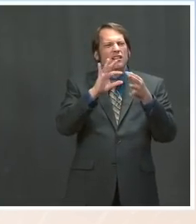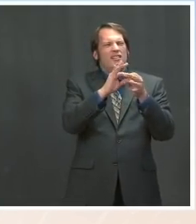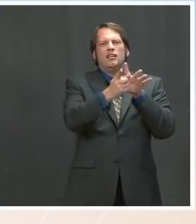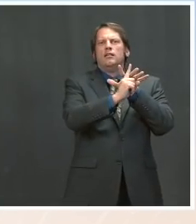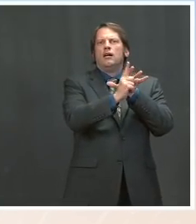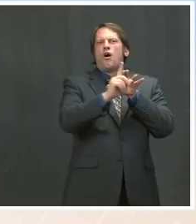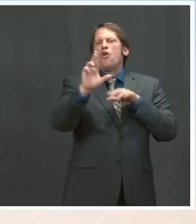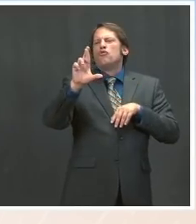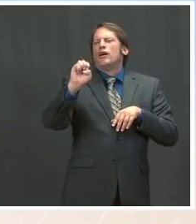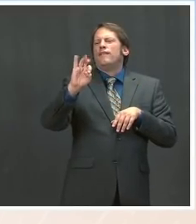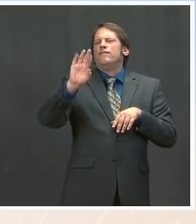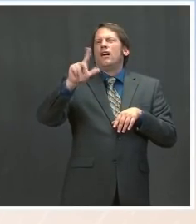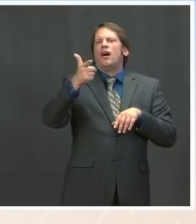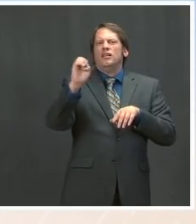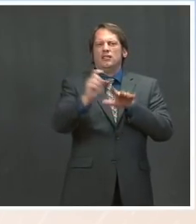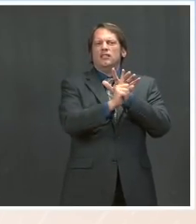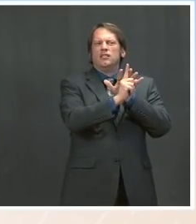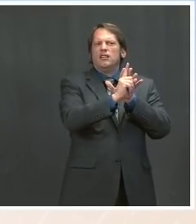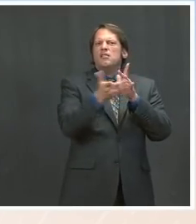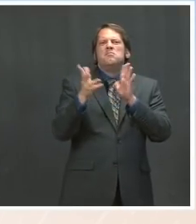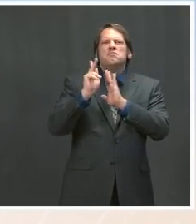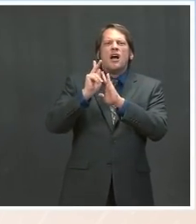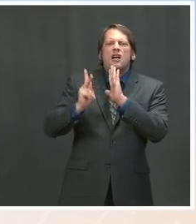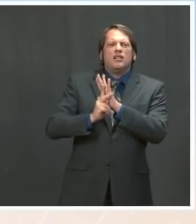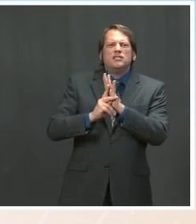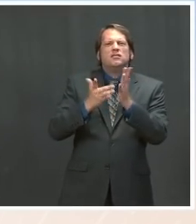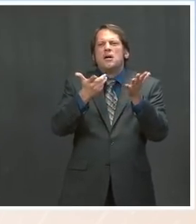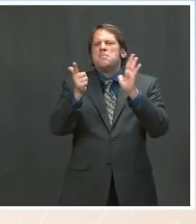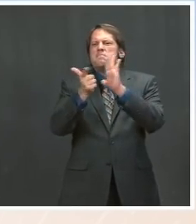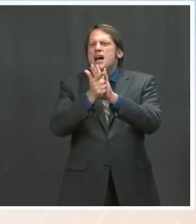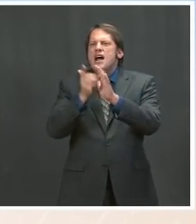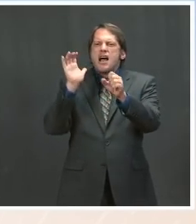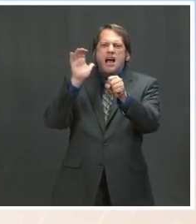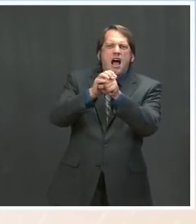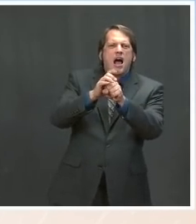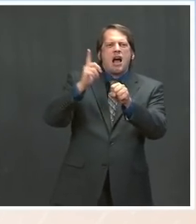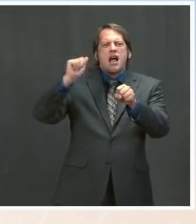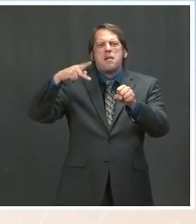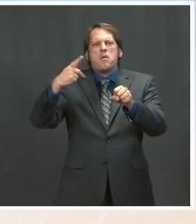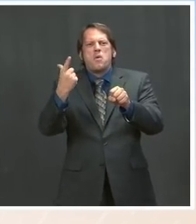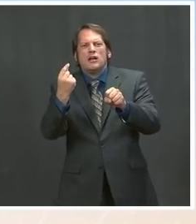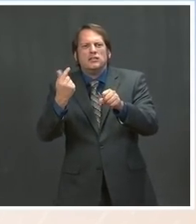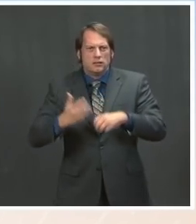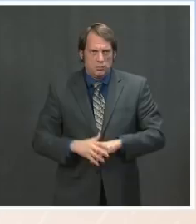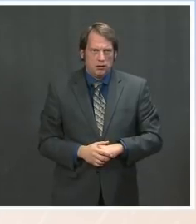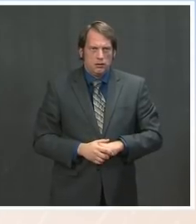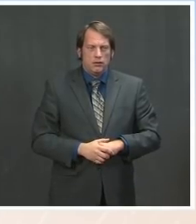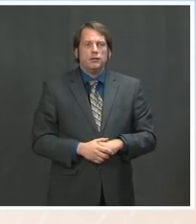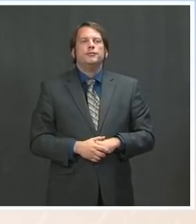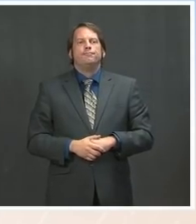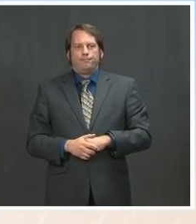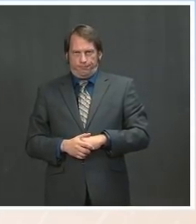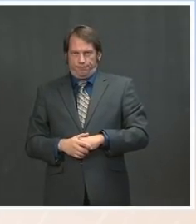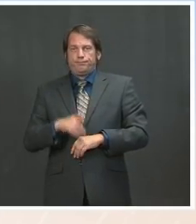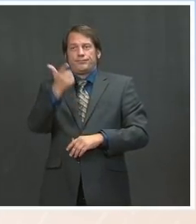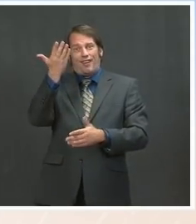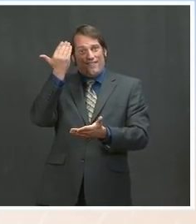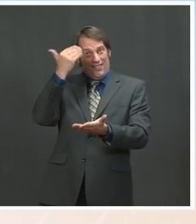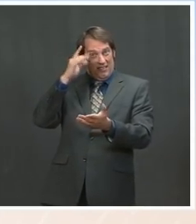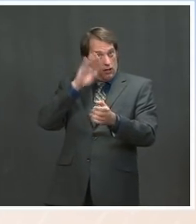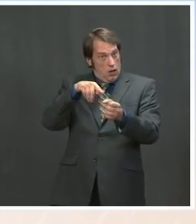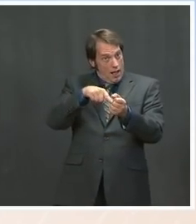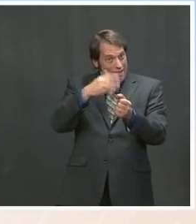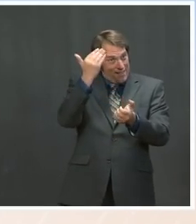on Friday that actually the 15,000 cap that was set by the Trump administration was — remained justified. But then,